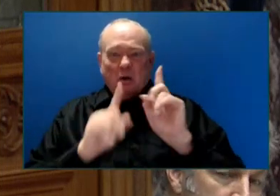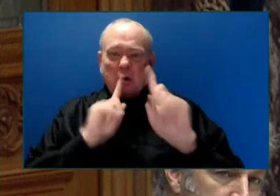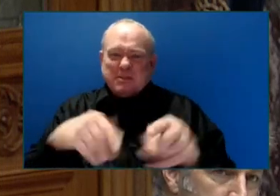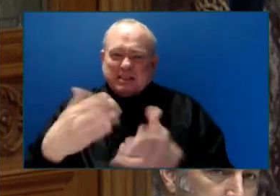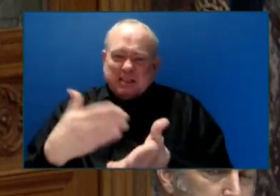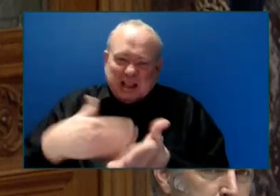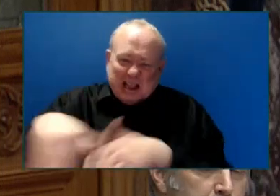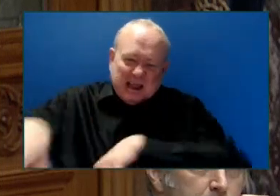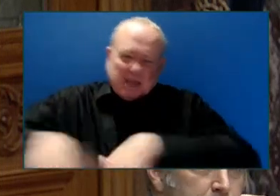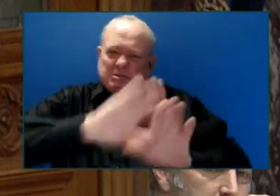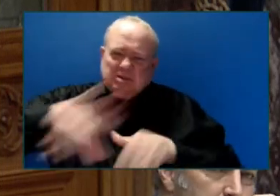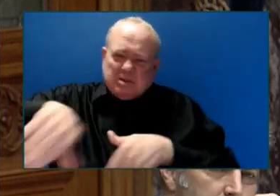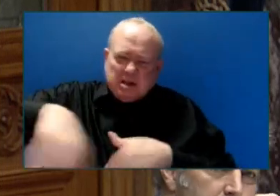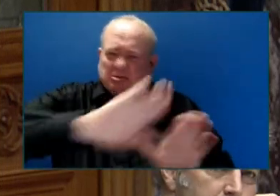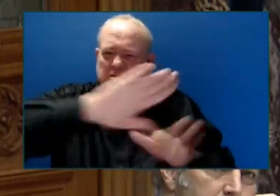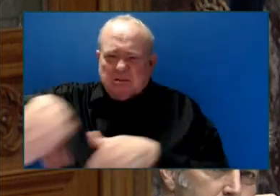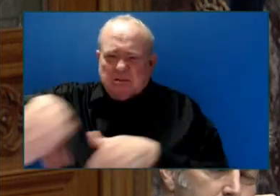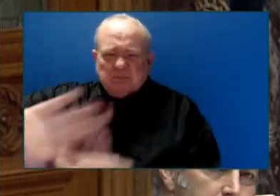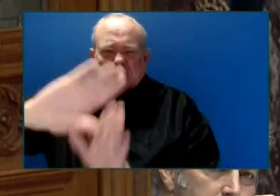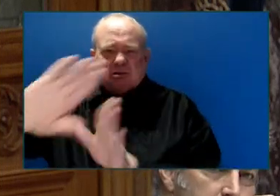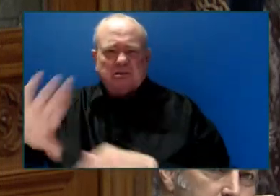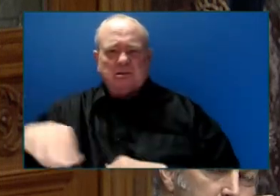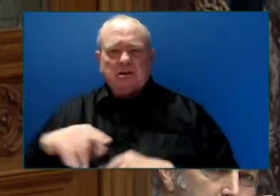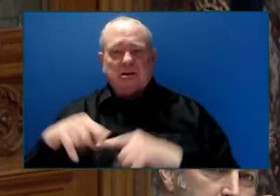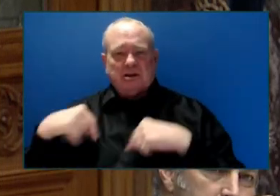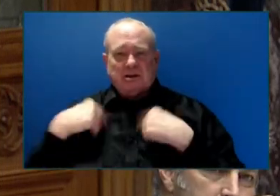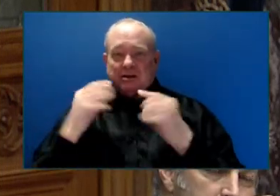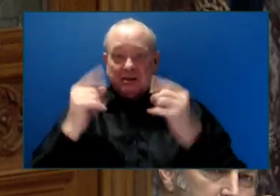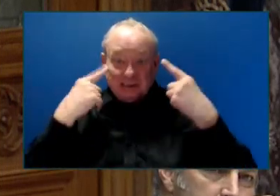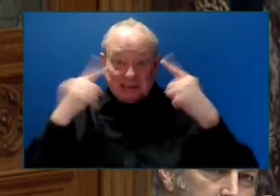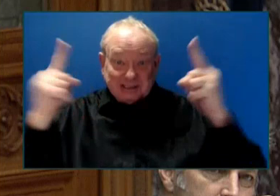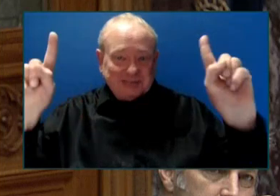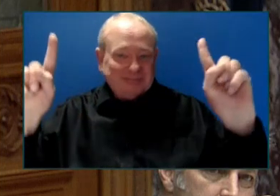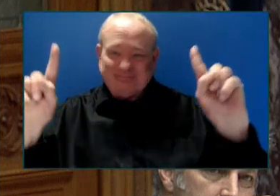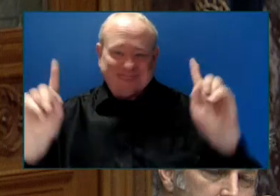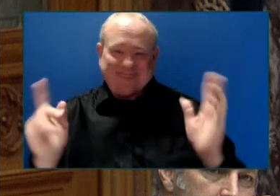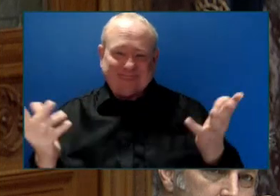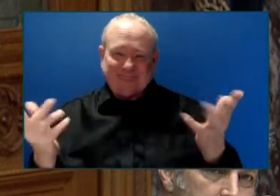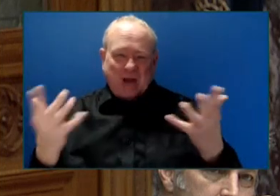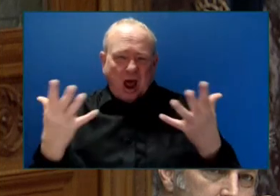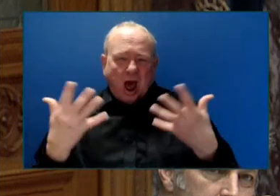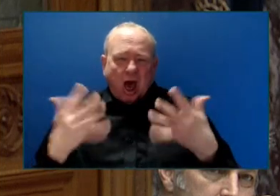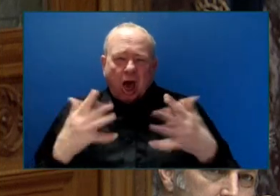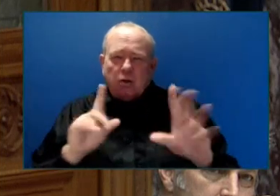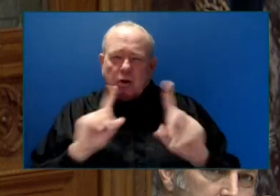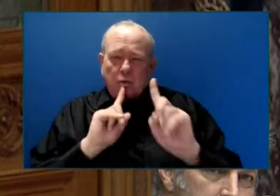reports today that the police are back removing tents that went up overnight.